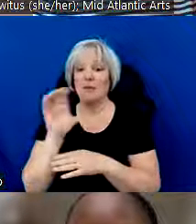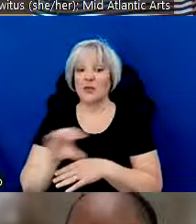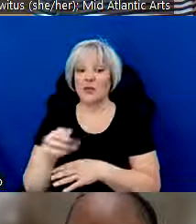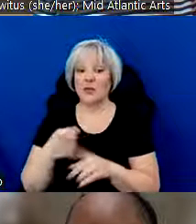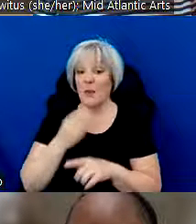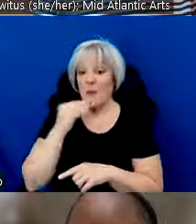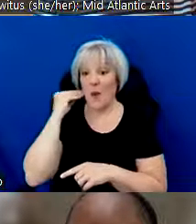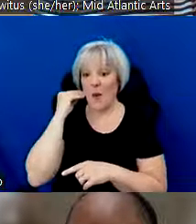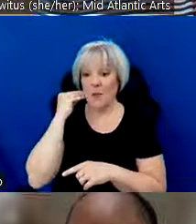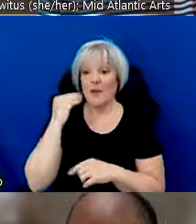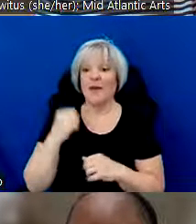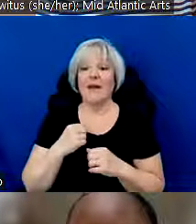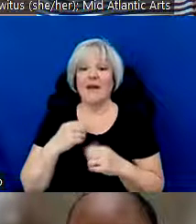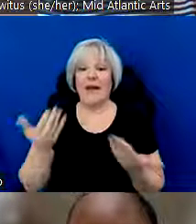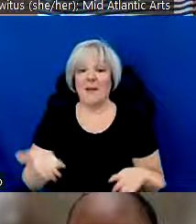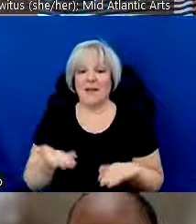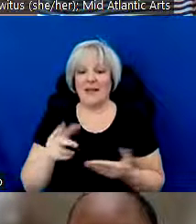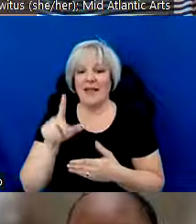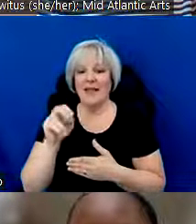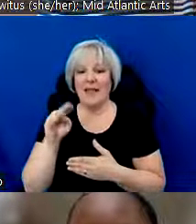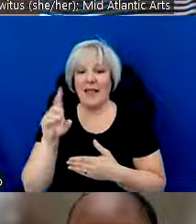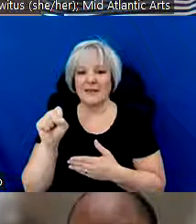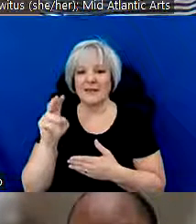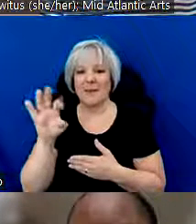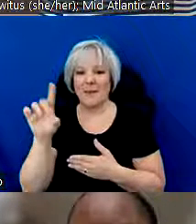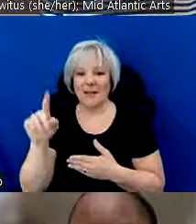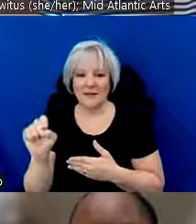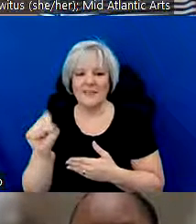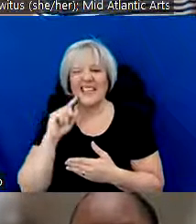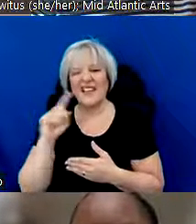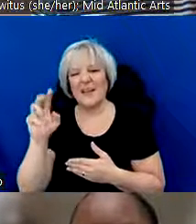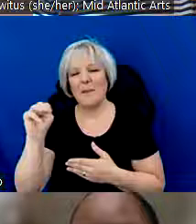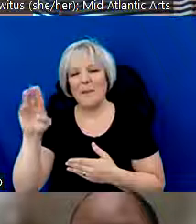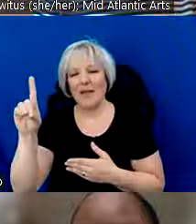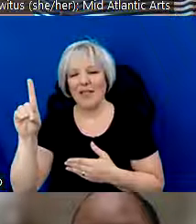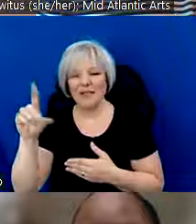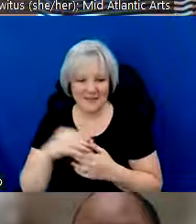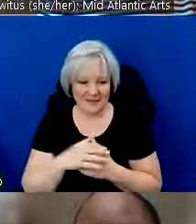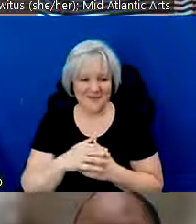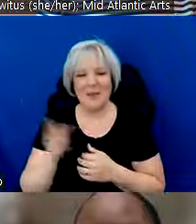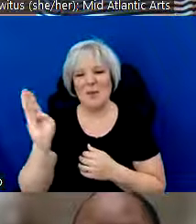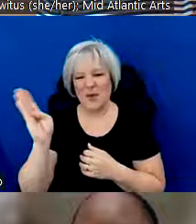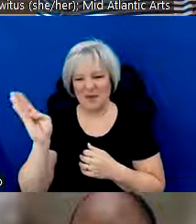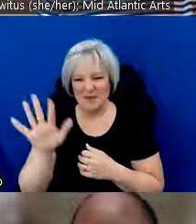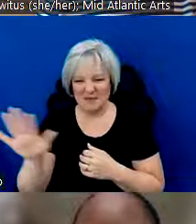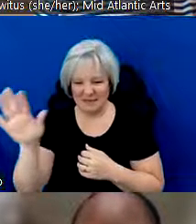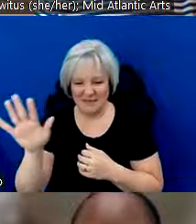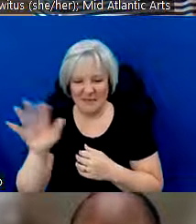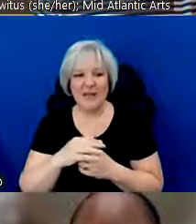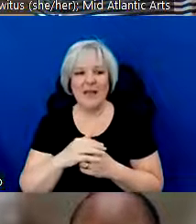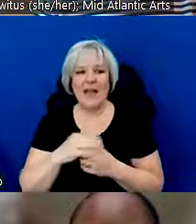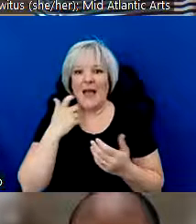home located on land known as Baltimore, Maryland. I'm just moving to this area and learning about the